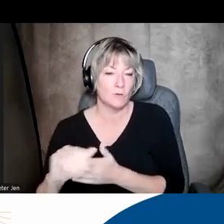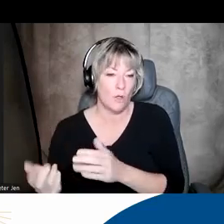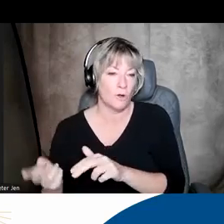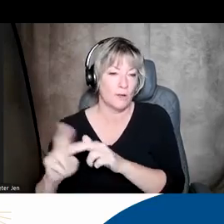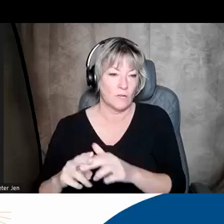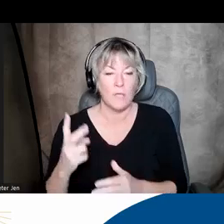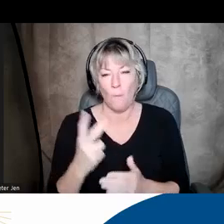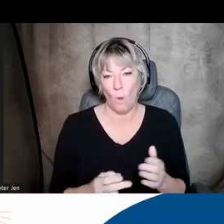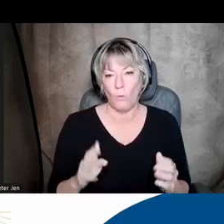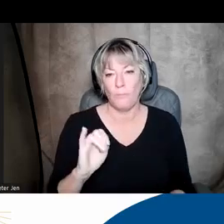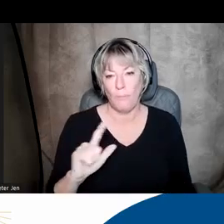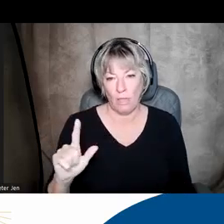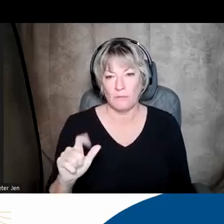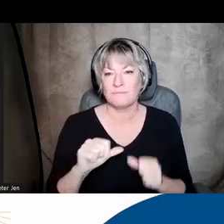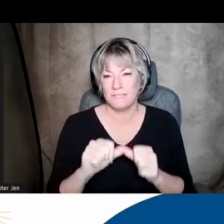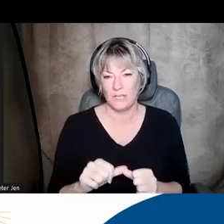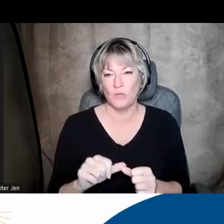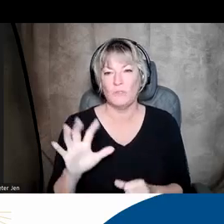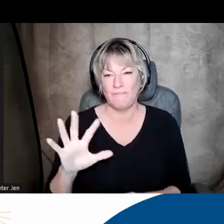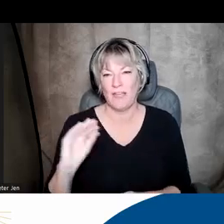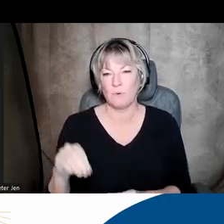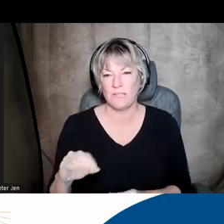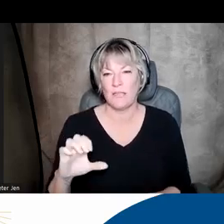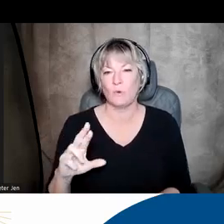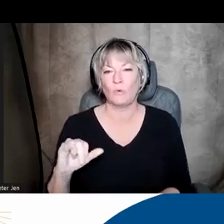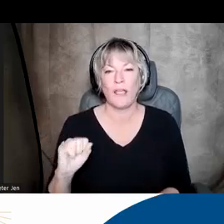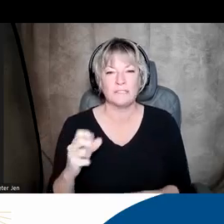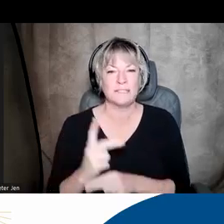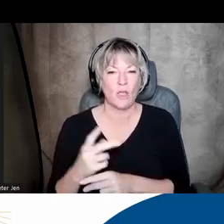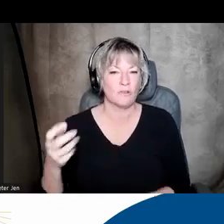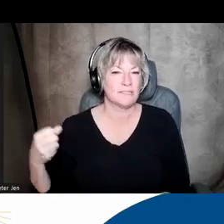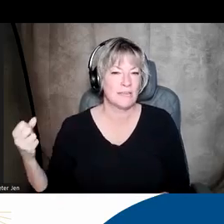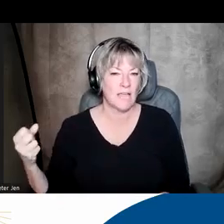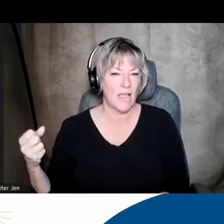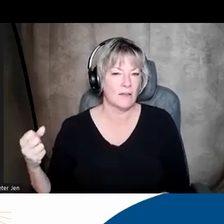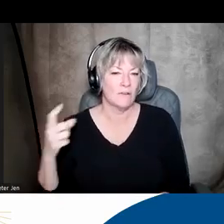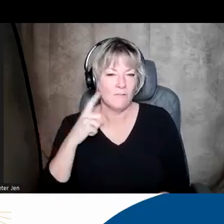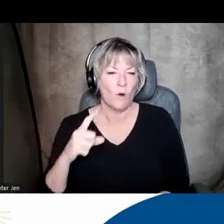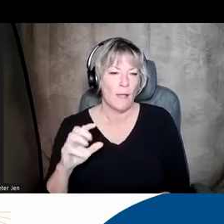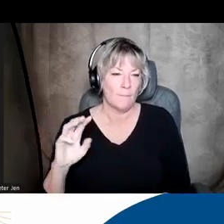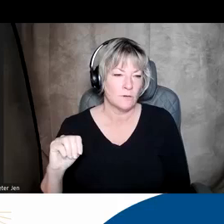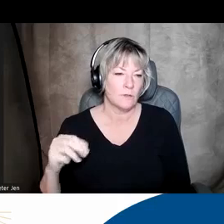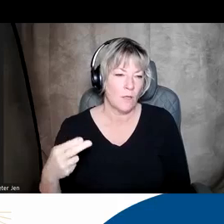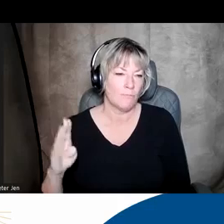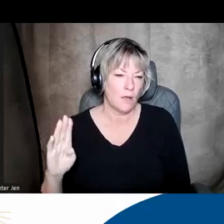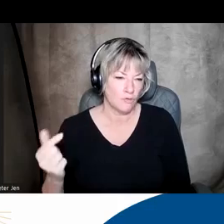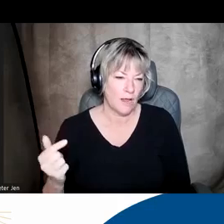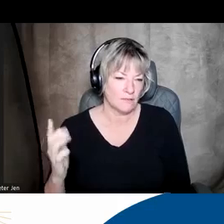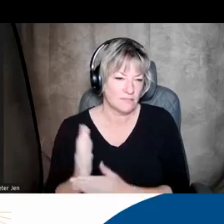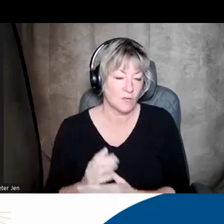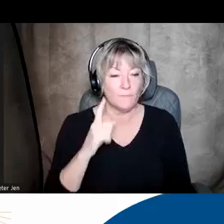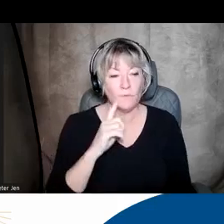Both bills continue that 5% crisis care set aside within the mental health block grant section. For